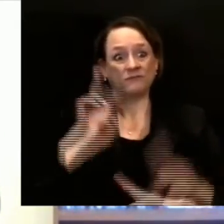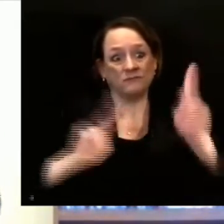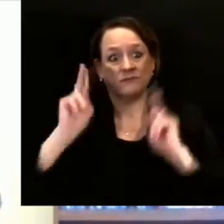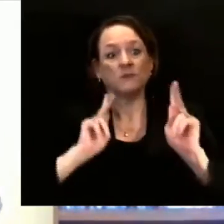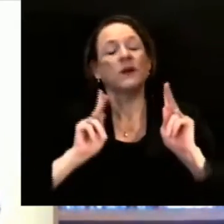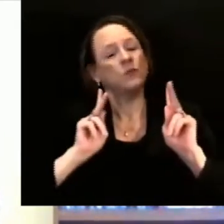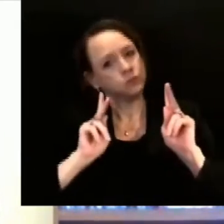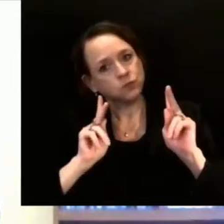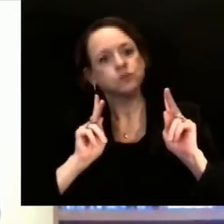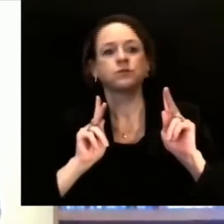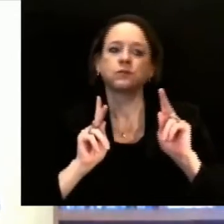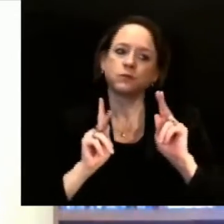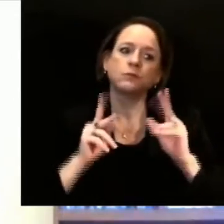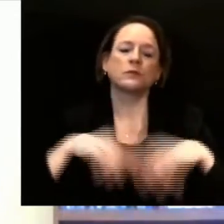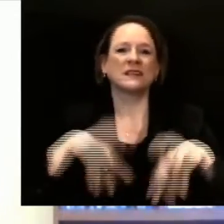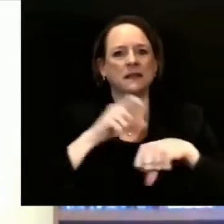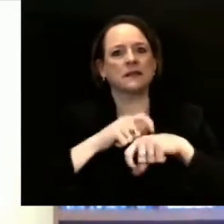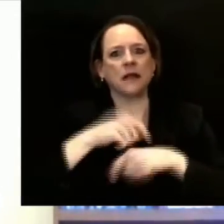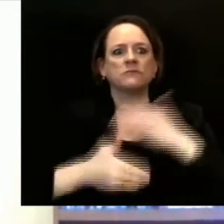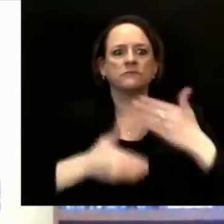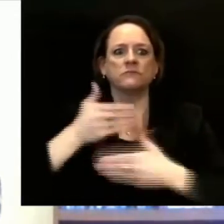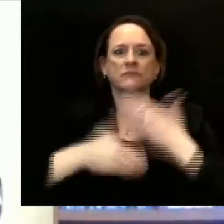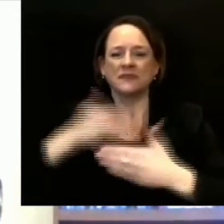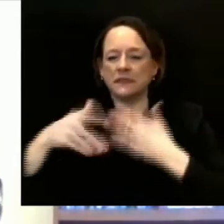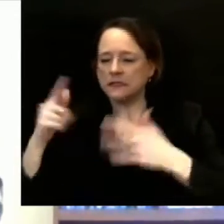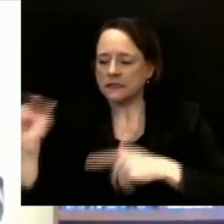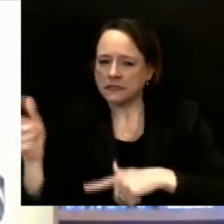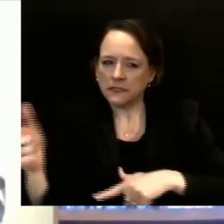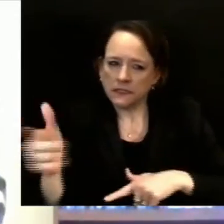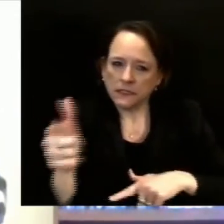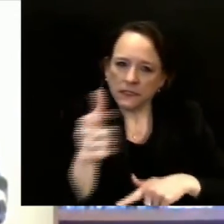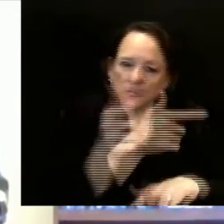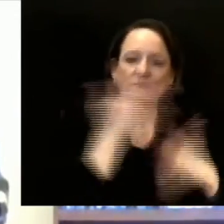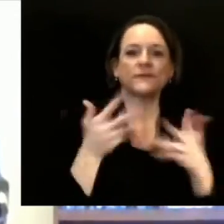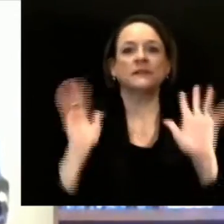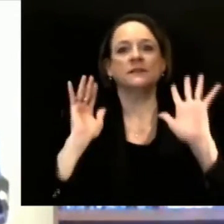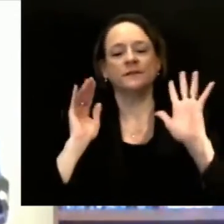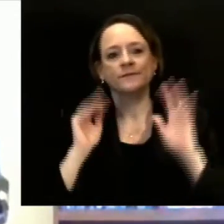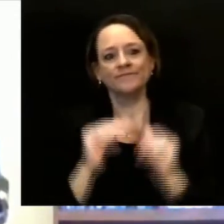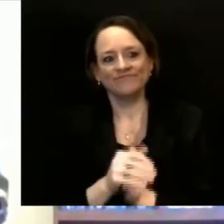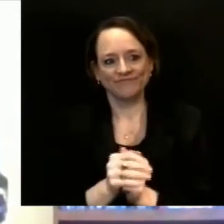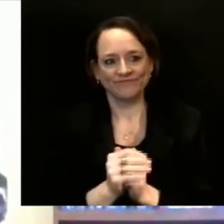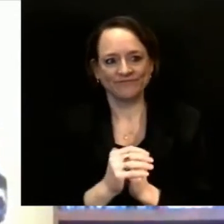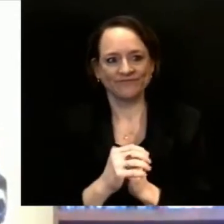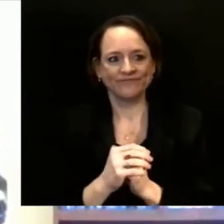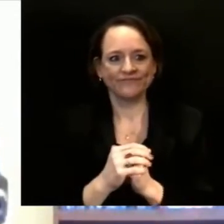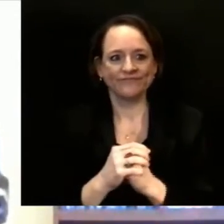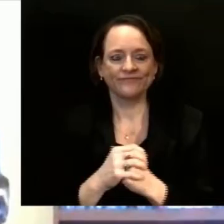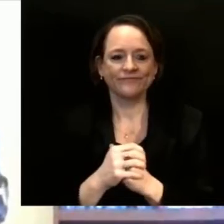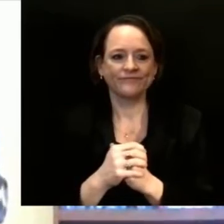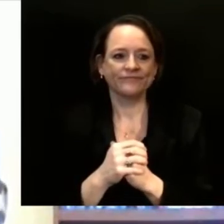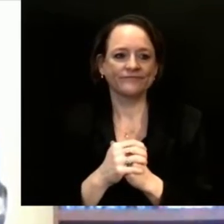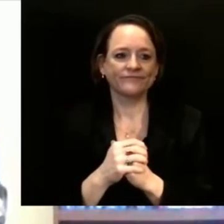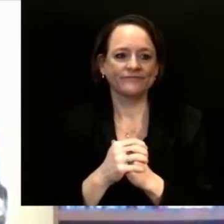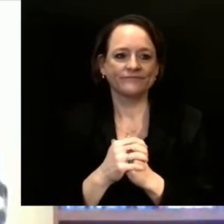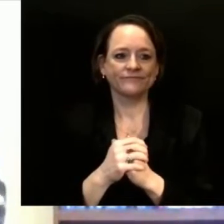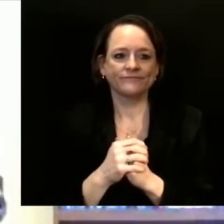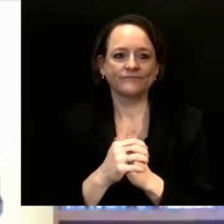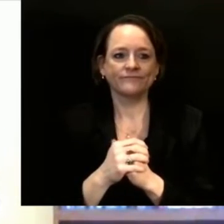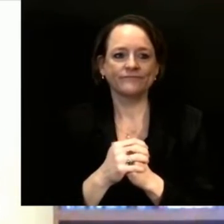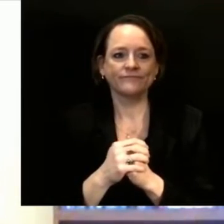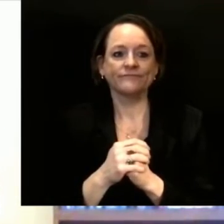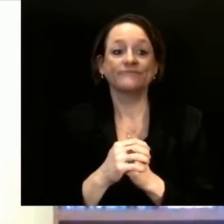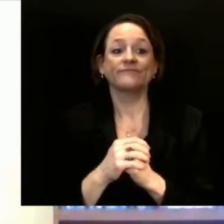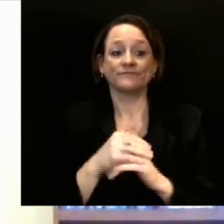but we will get there. While we work to vaccinate our healthcare workers, residents and staff